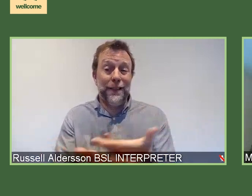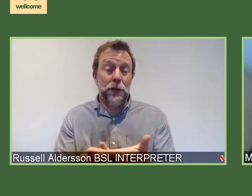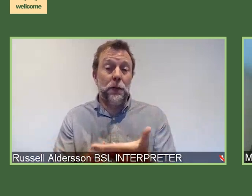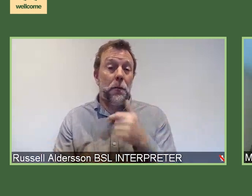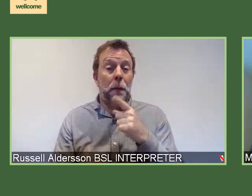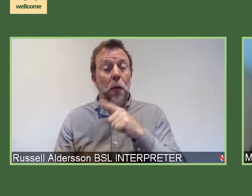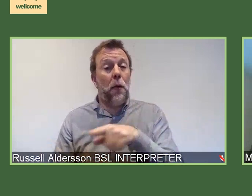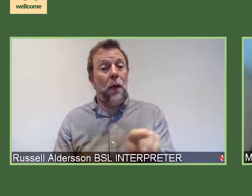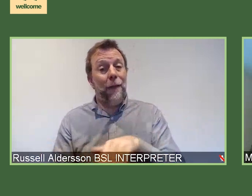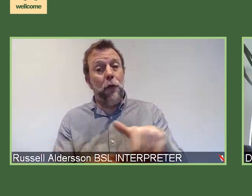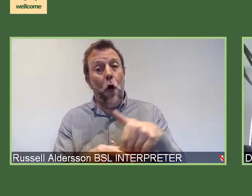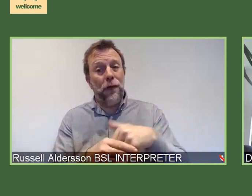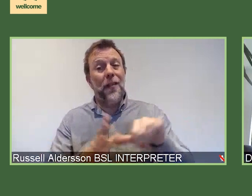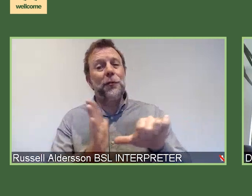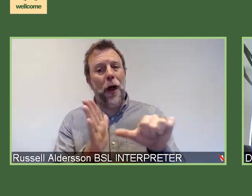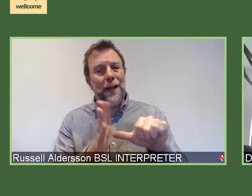the challenge areas.